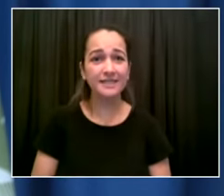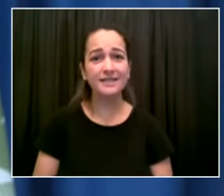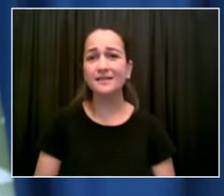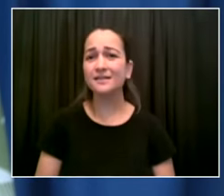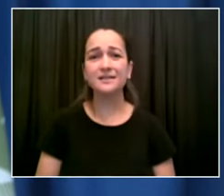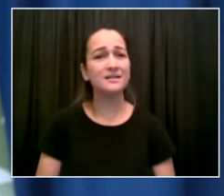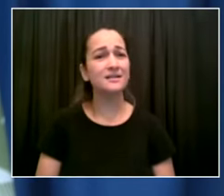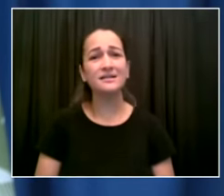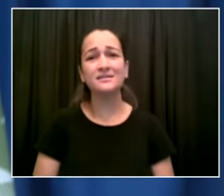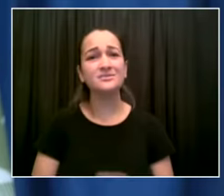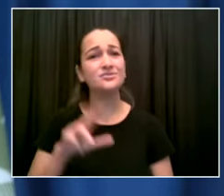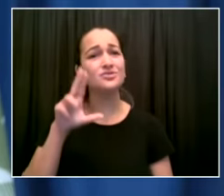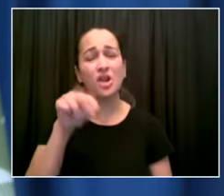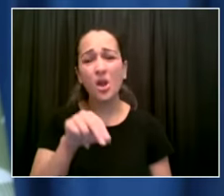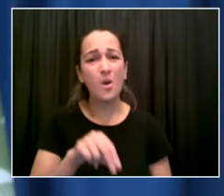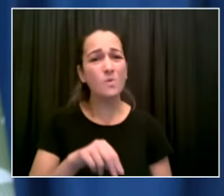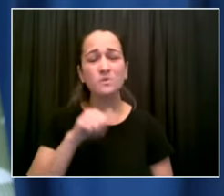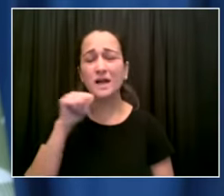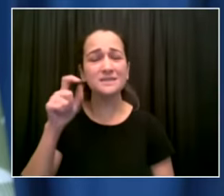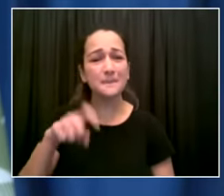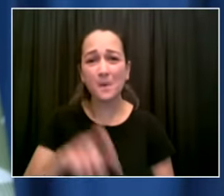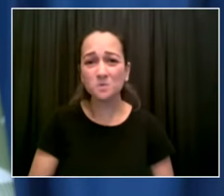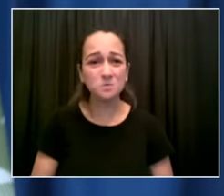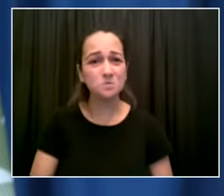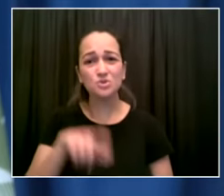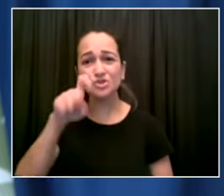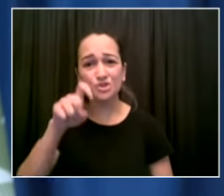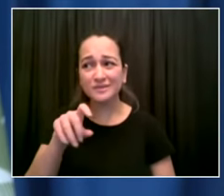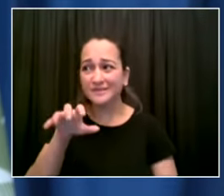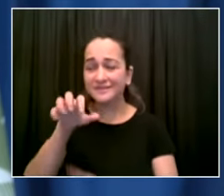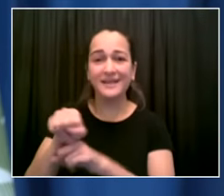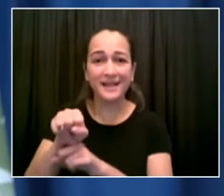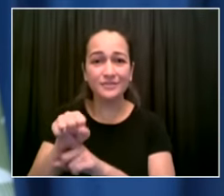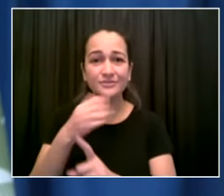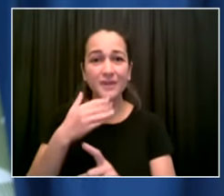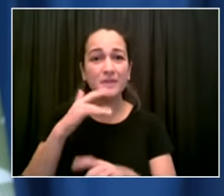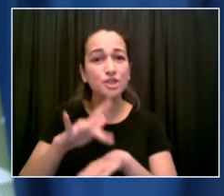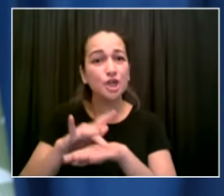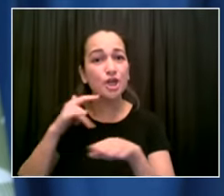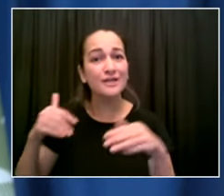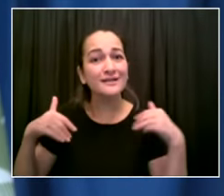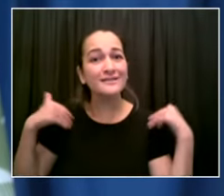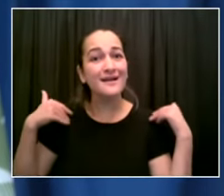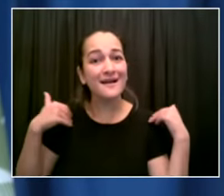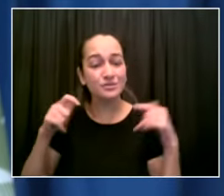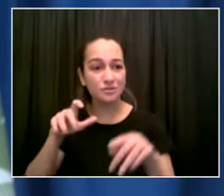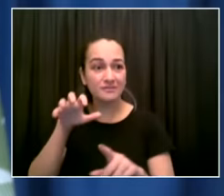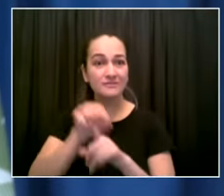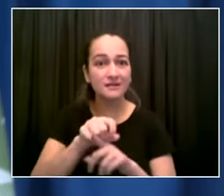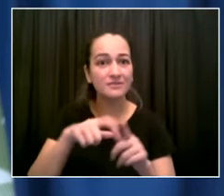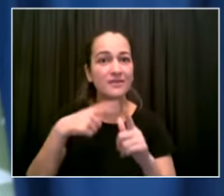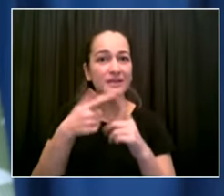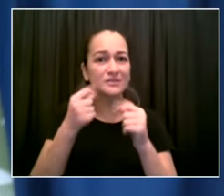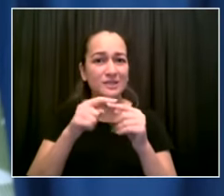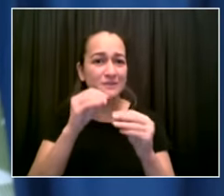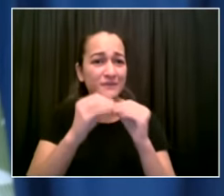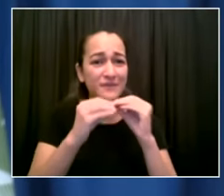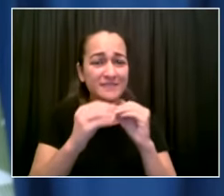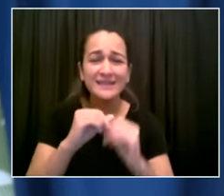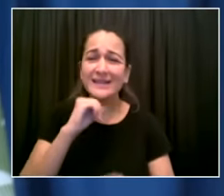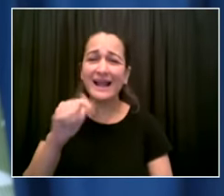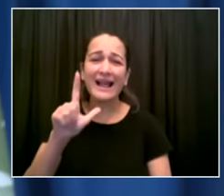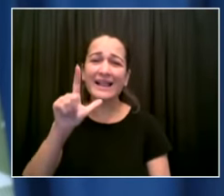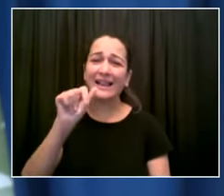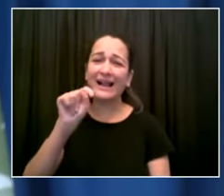lifespan by david sinclair that i i read a few years ago every time i read that mayor i think of uh